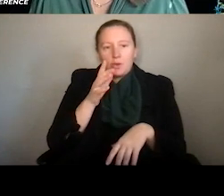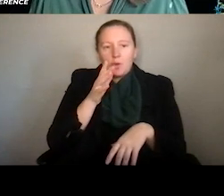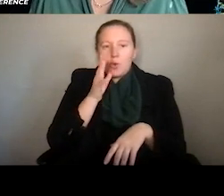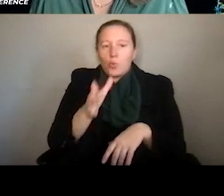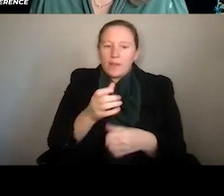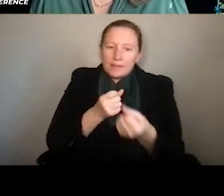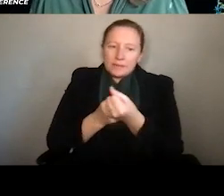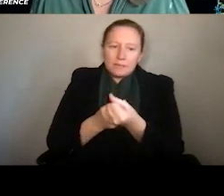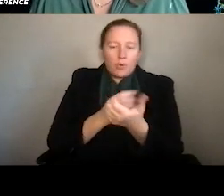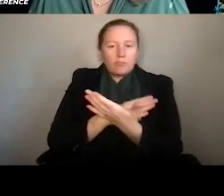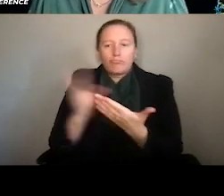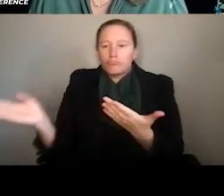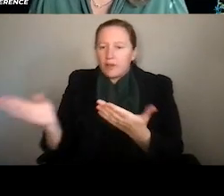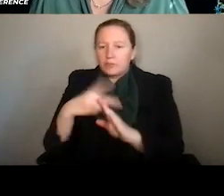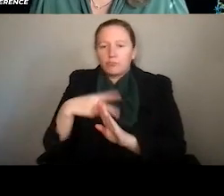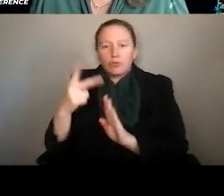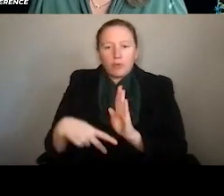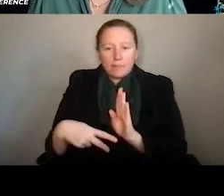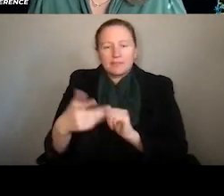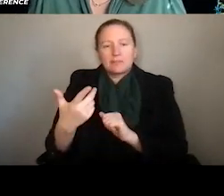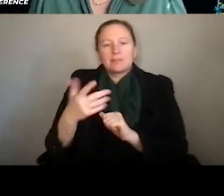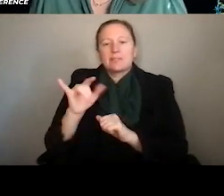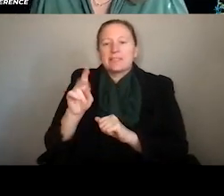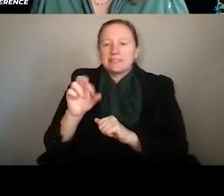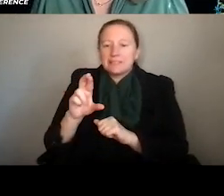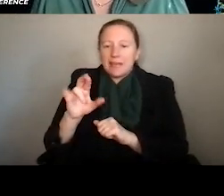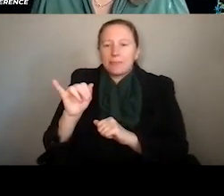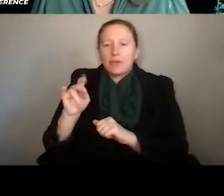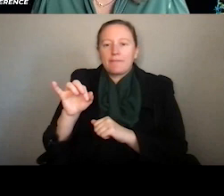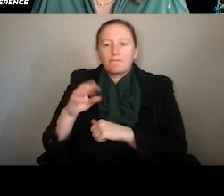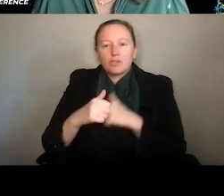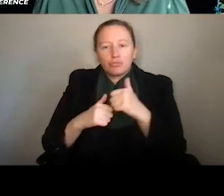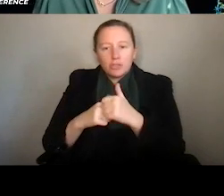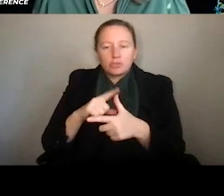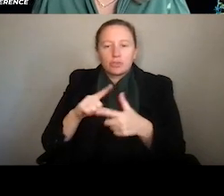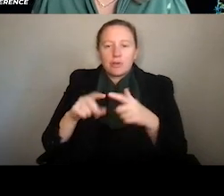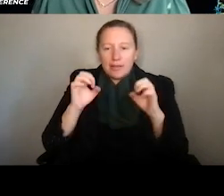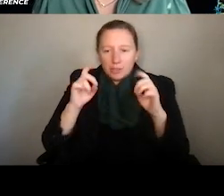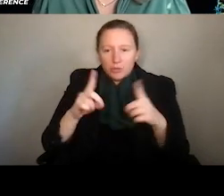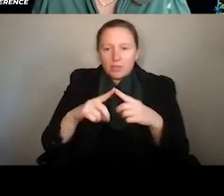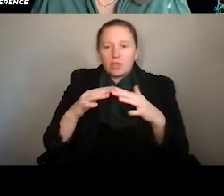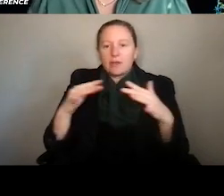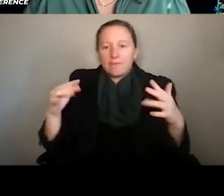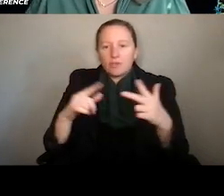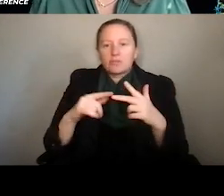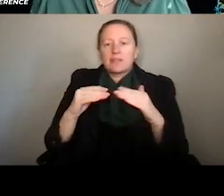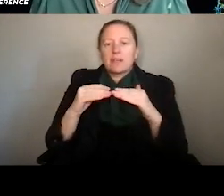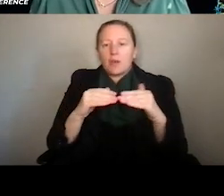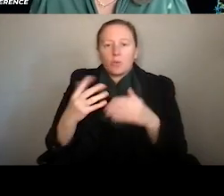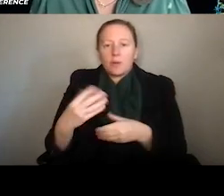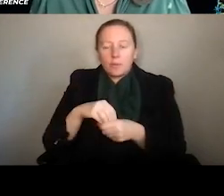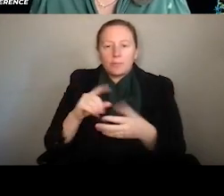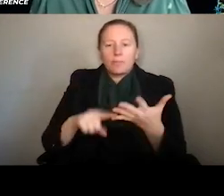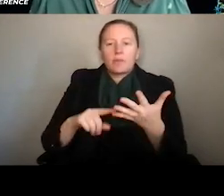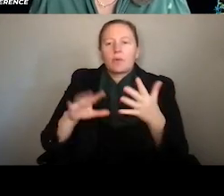programs, including those focused on cyber infrastructure, education, diversity, equity and inclusion, global climate